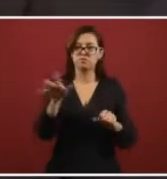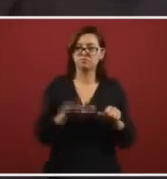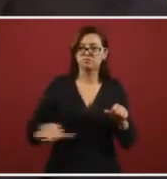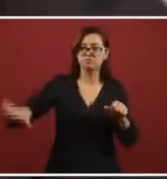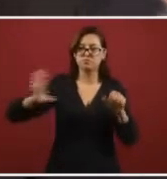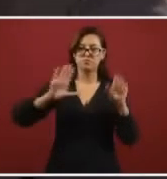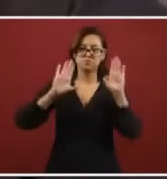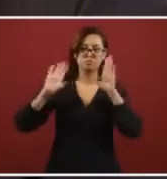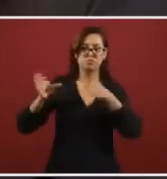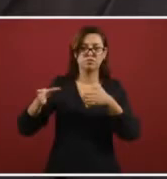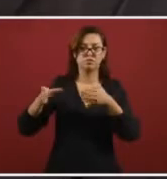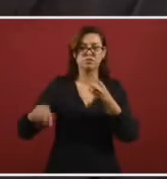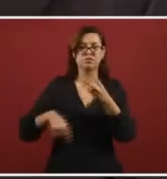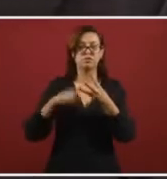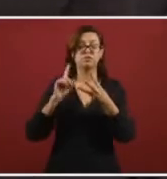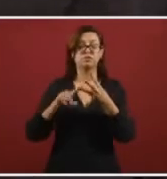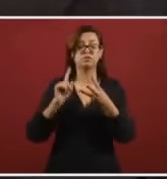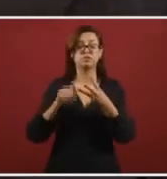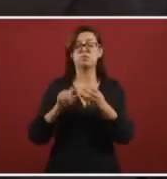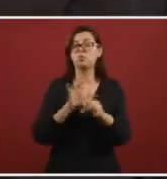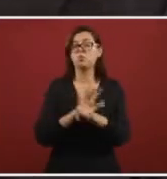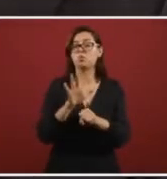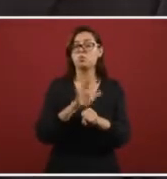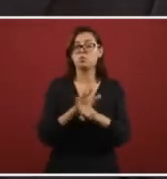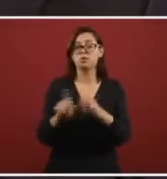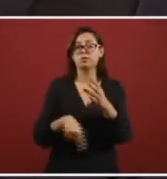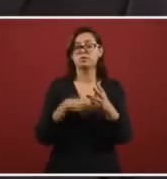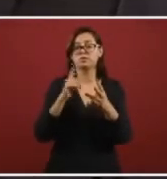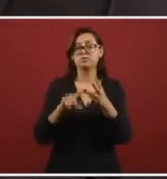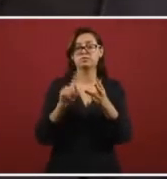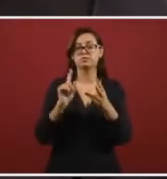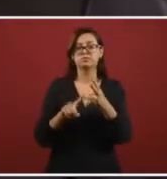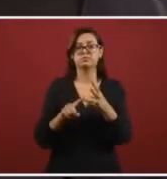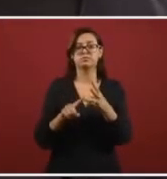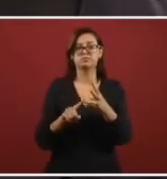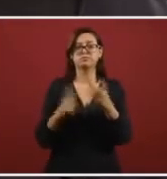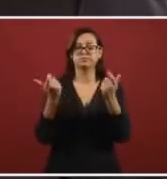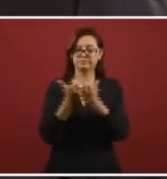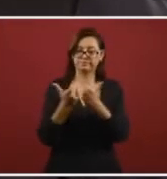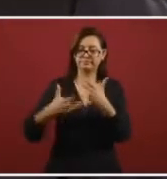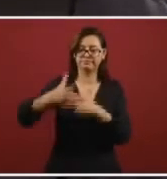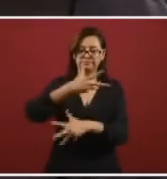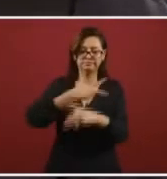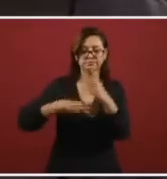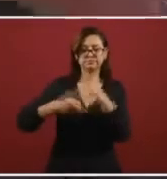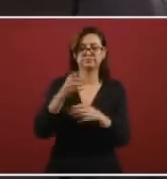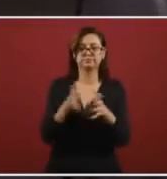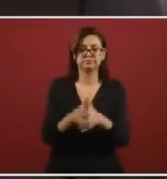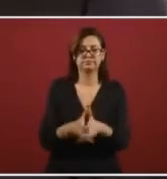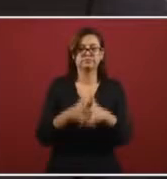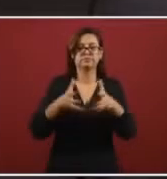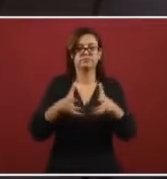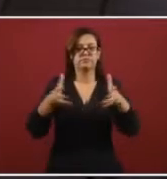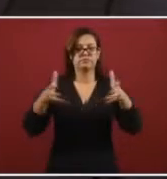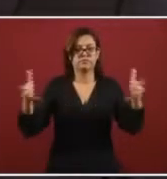make Mexico into power to gain more economic growth